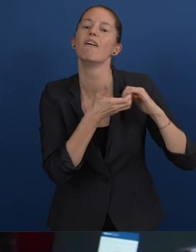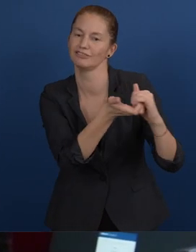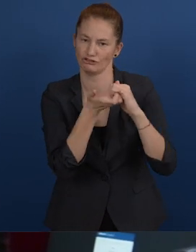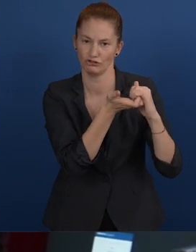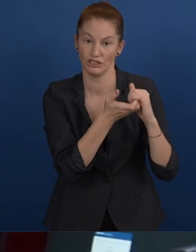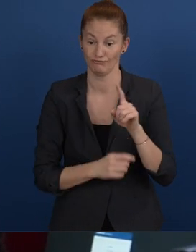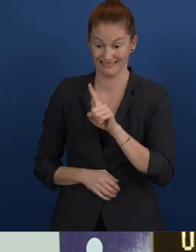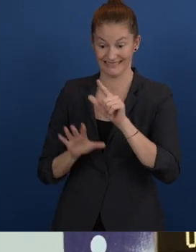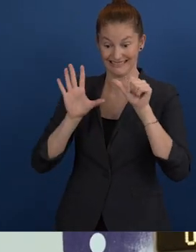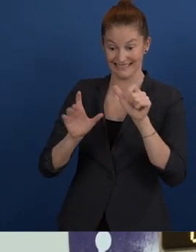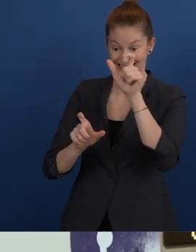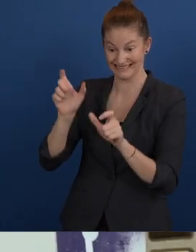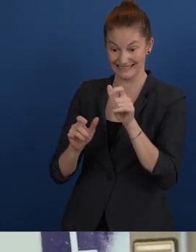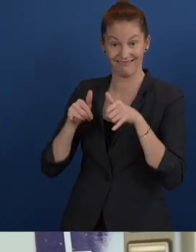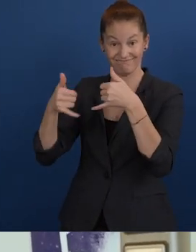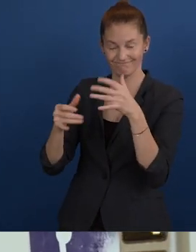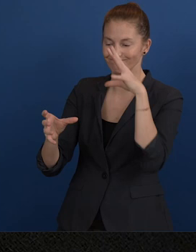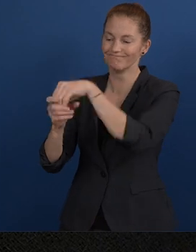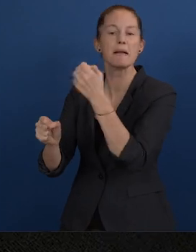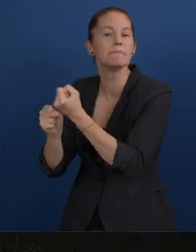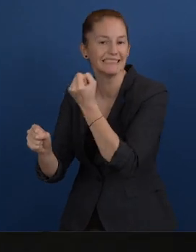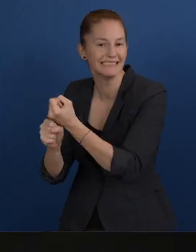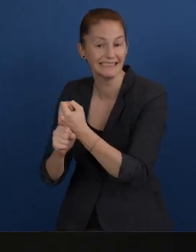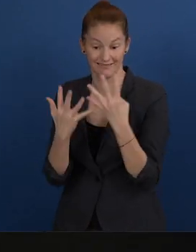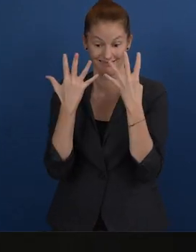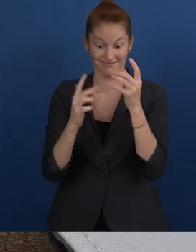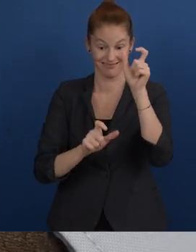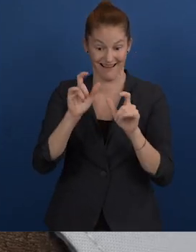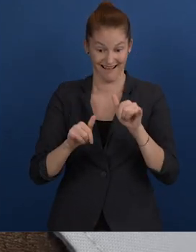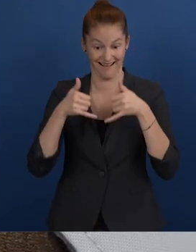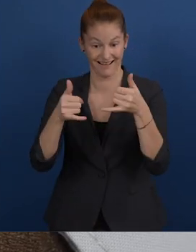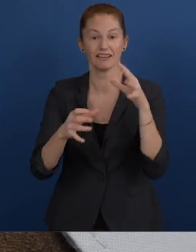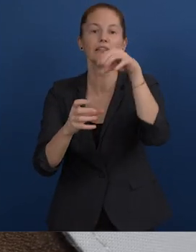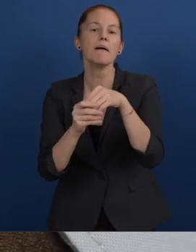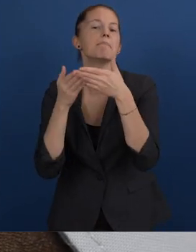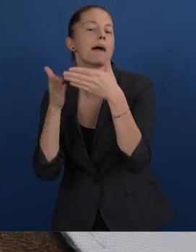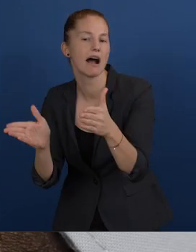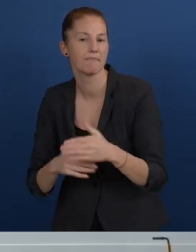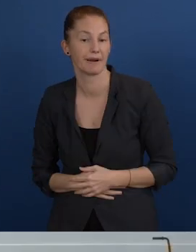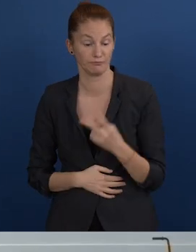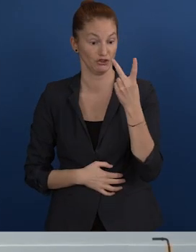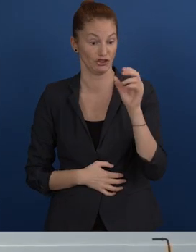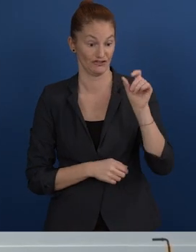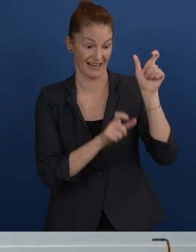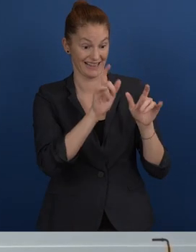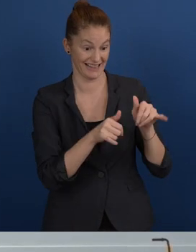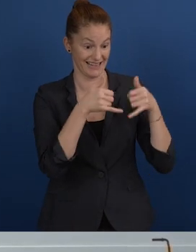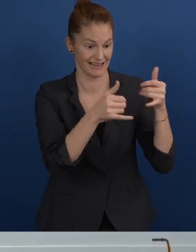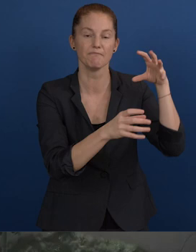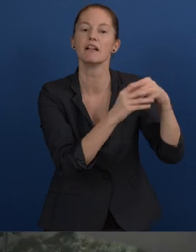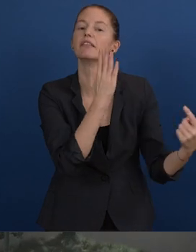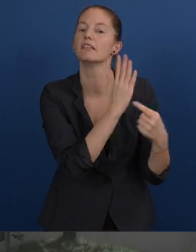business sector, 9 in the public sector and 20 are mainly driven by technology. The Xero Project,